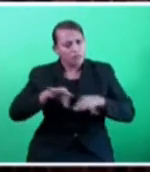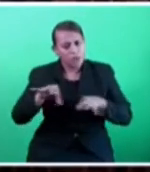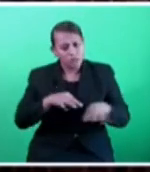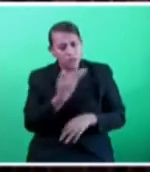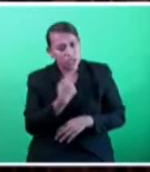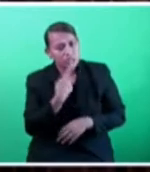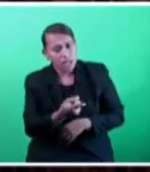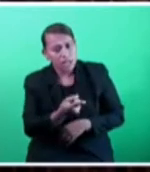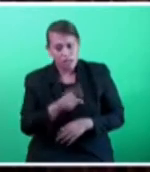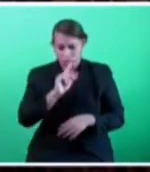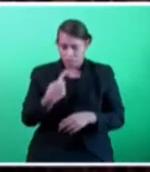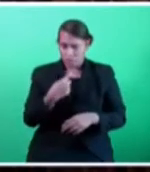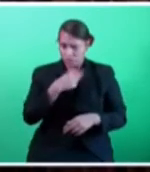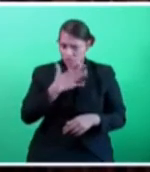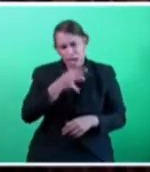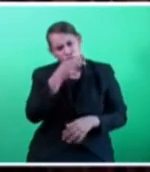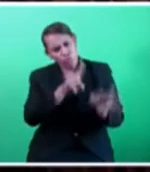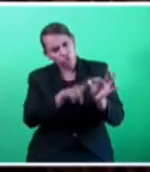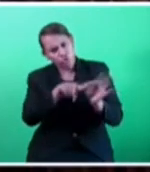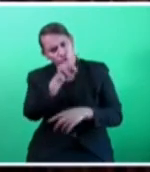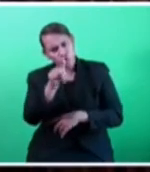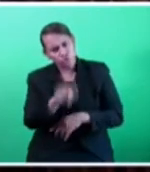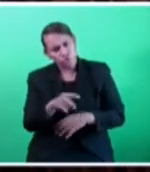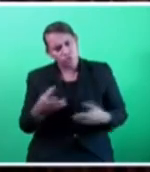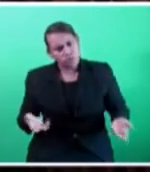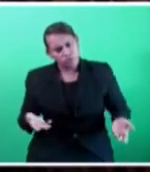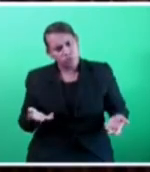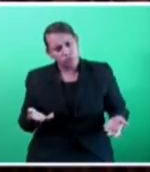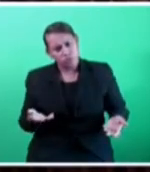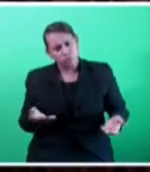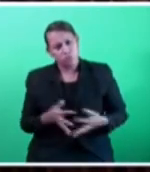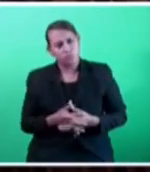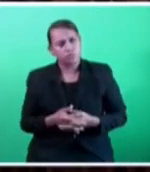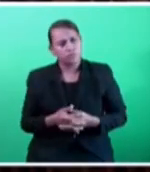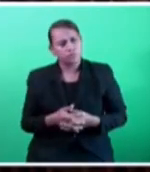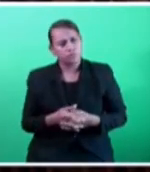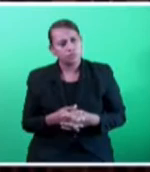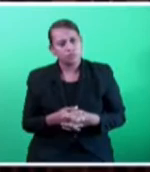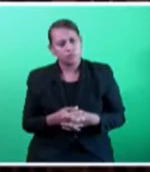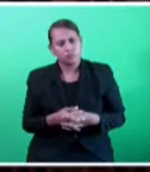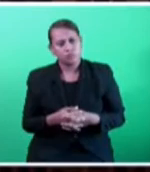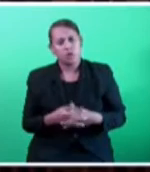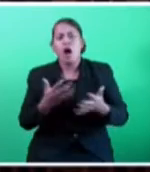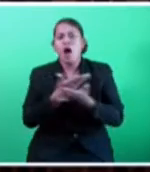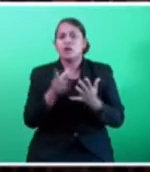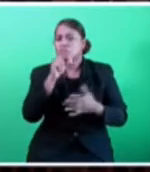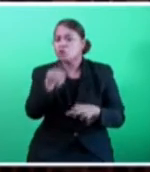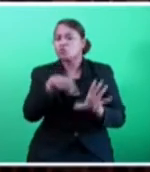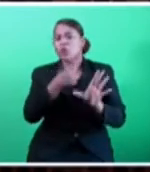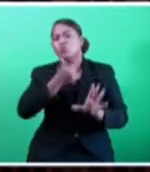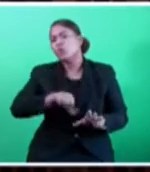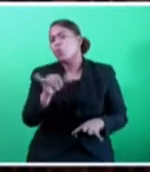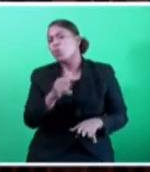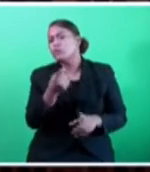The question I'd like to ask the Honourable Minister is that how have been the youth used or involved in